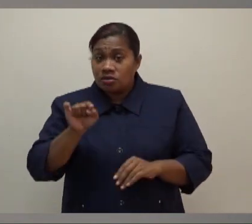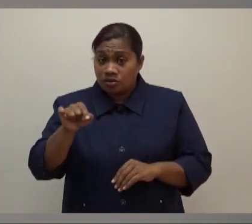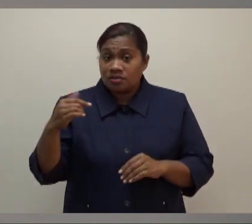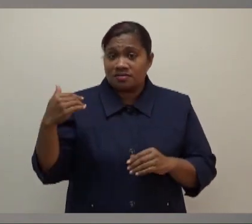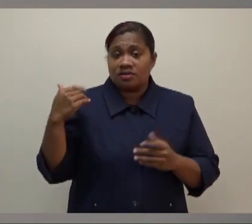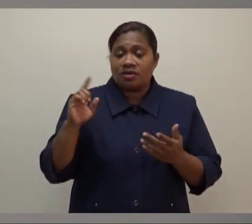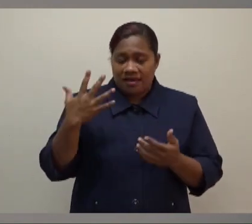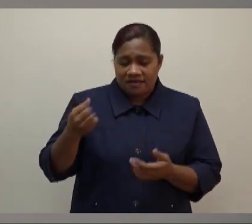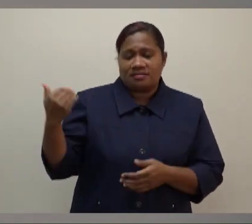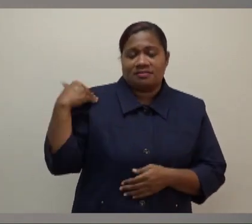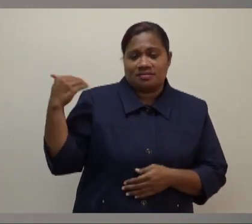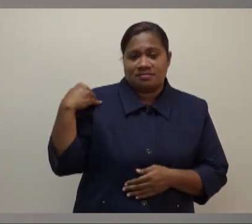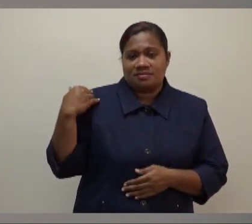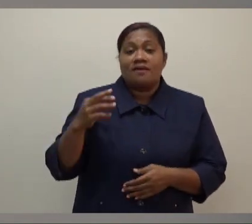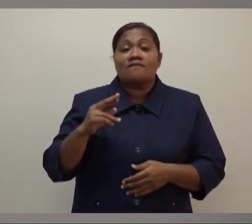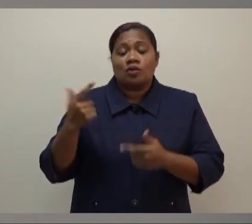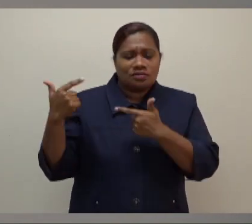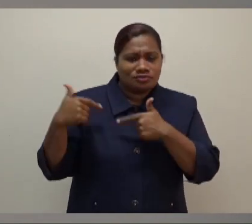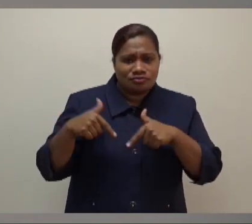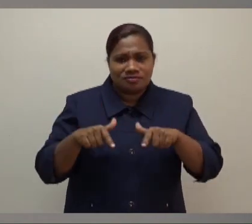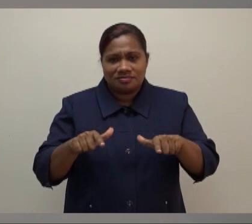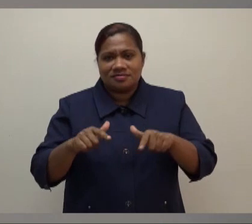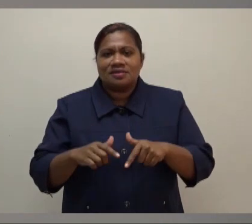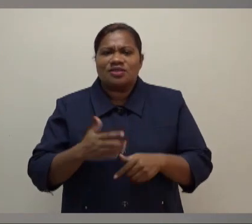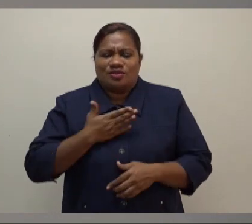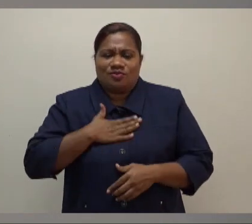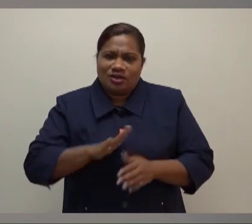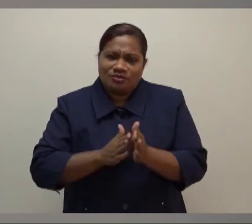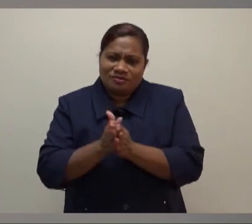in the traveling public's, you know, willingness to travel.